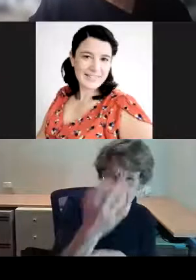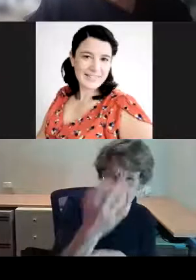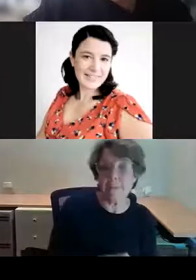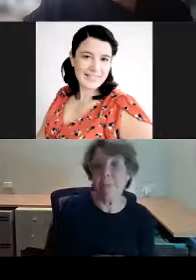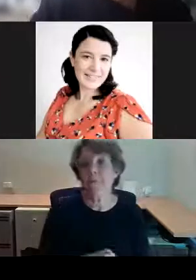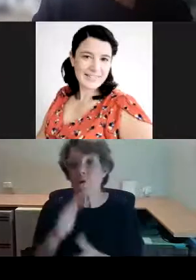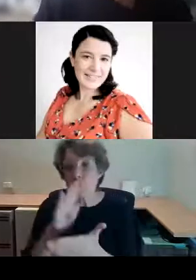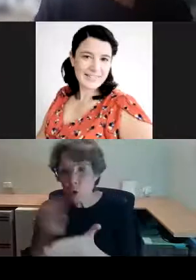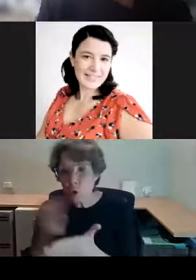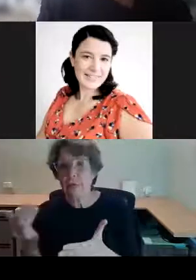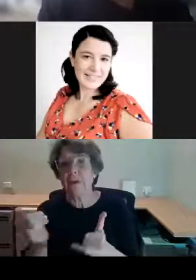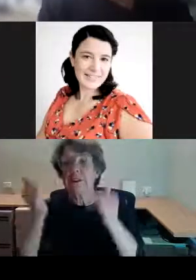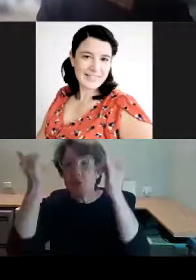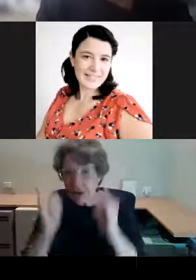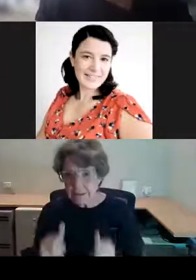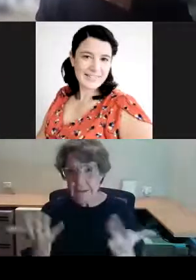on.